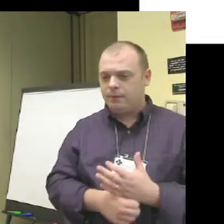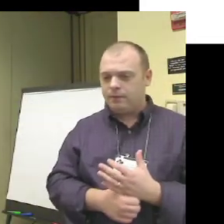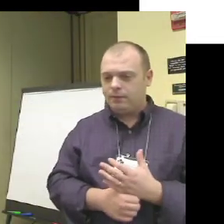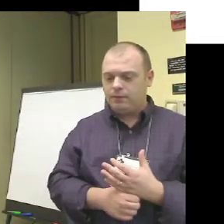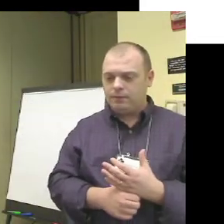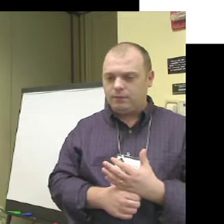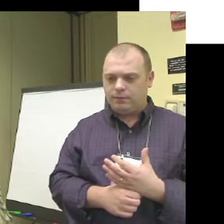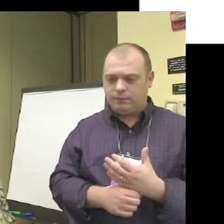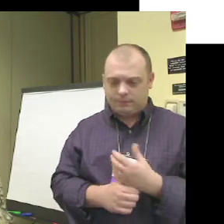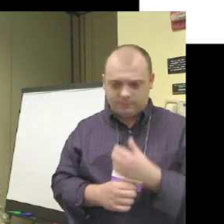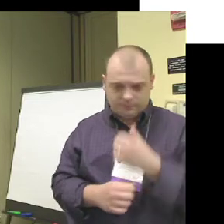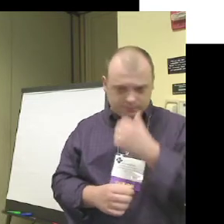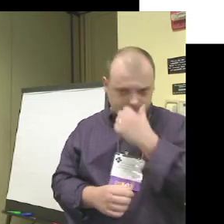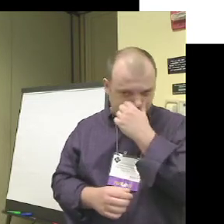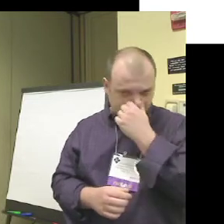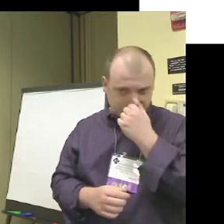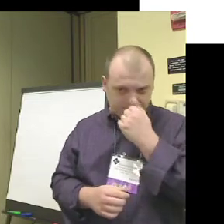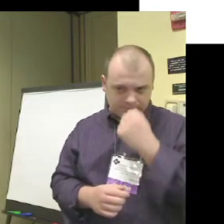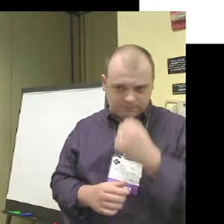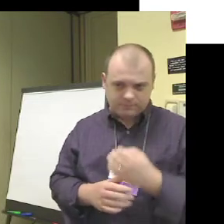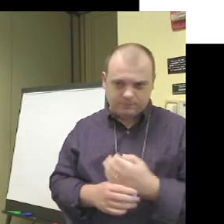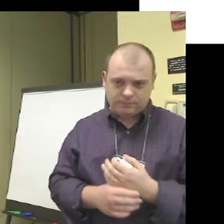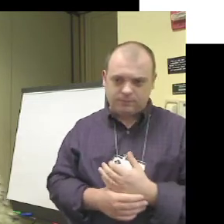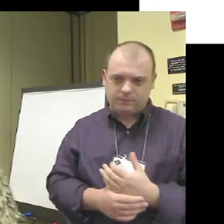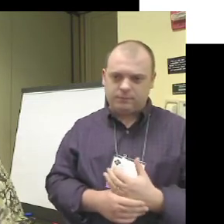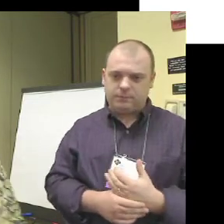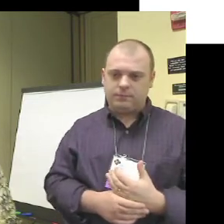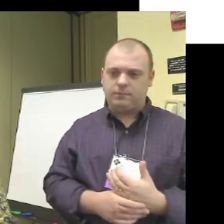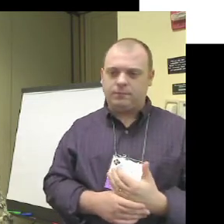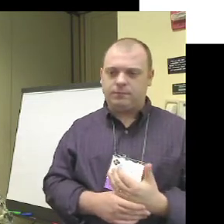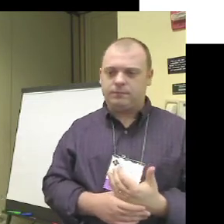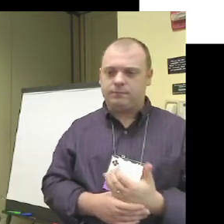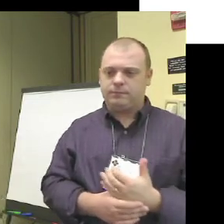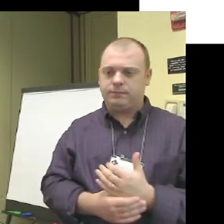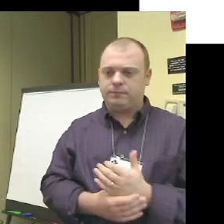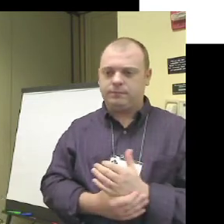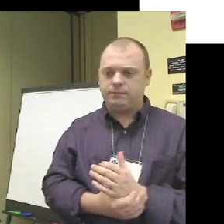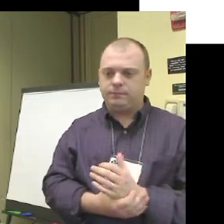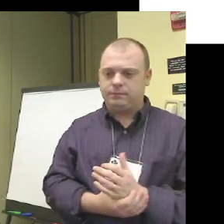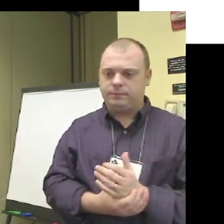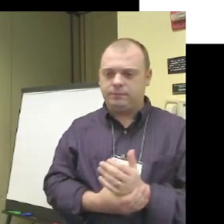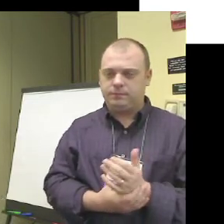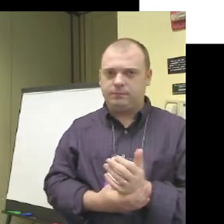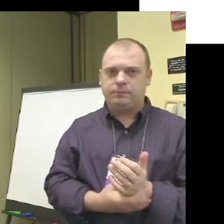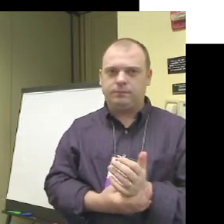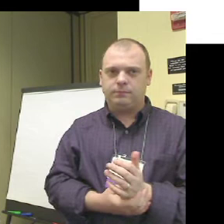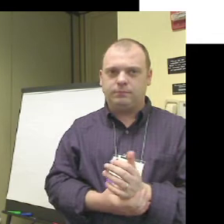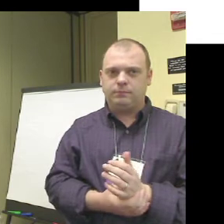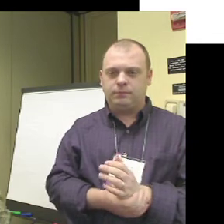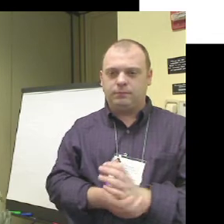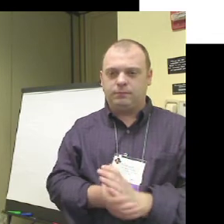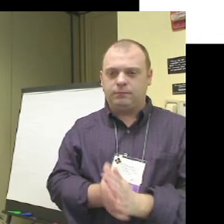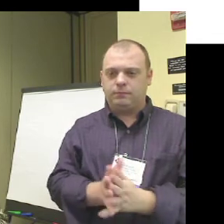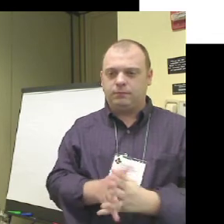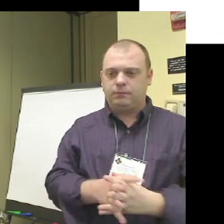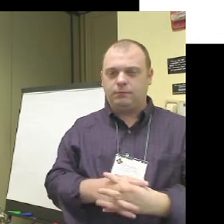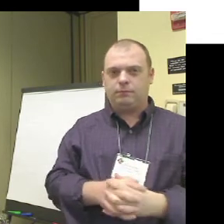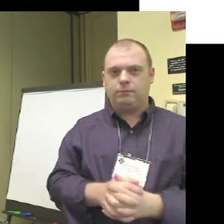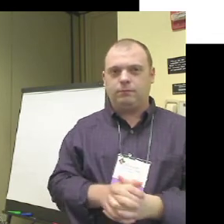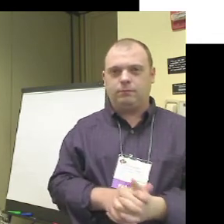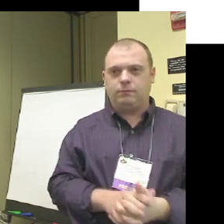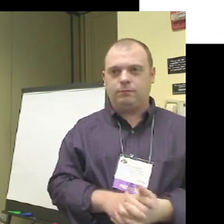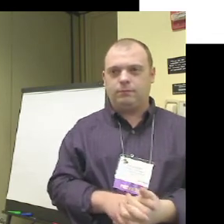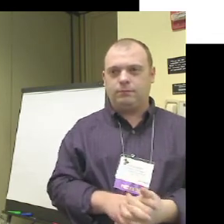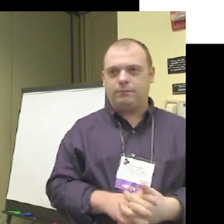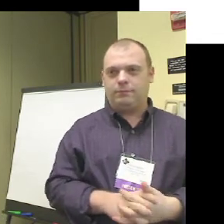And then tomorrow morning, I'm going to talk about dyslexic audiences and to continue Larry's theme of addiction. My name is